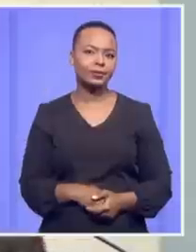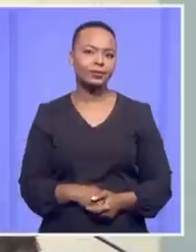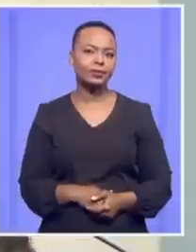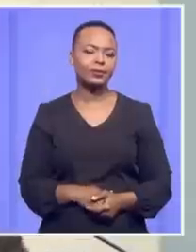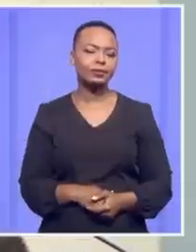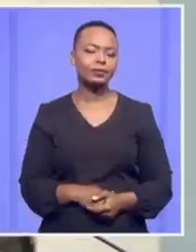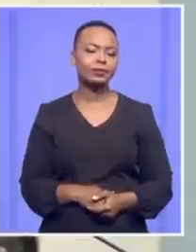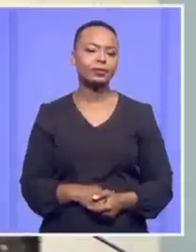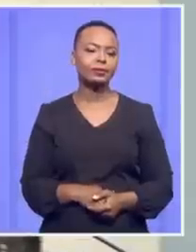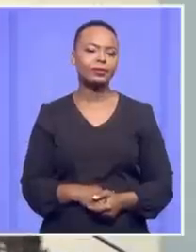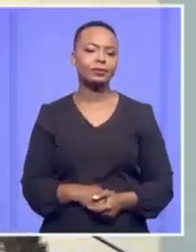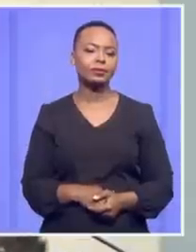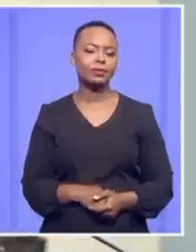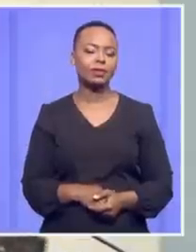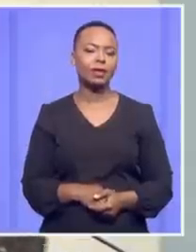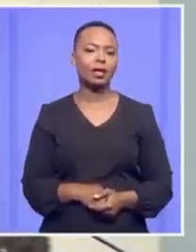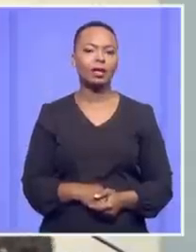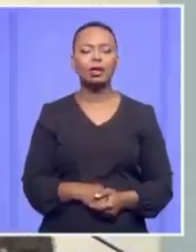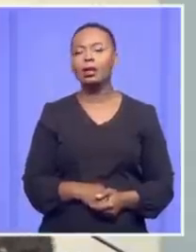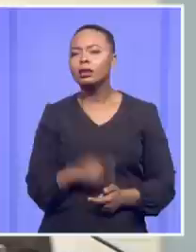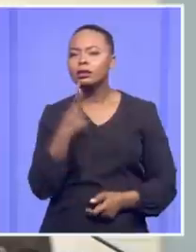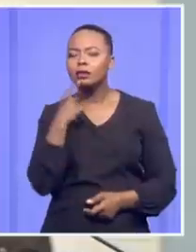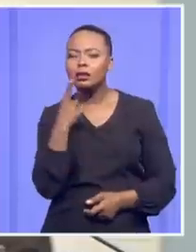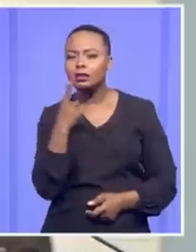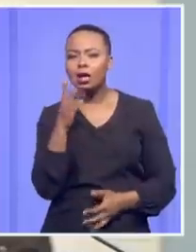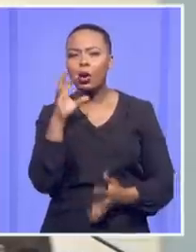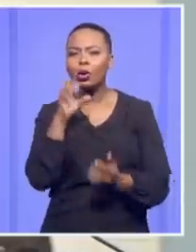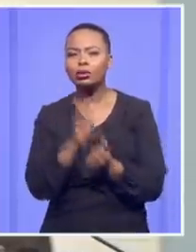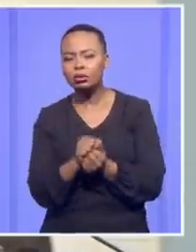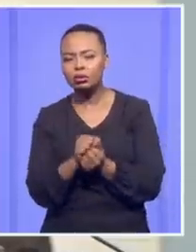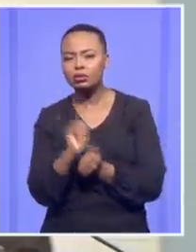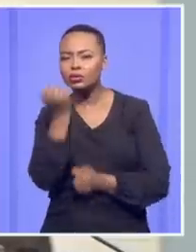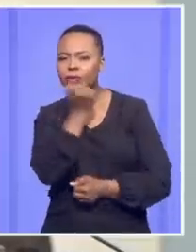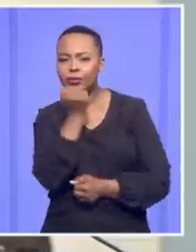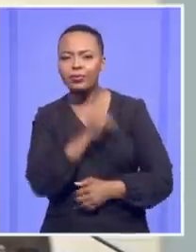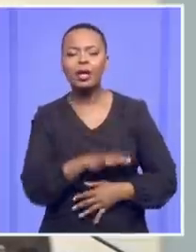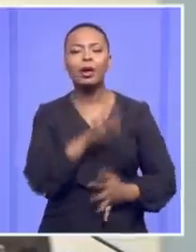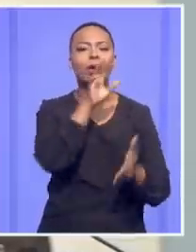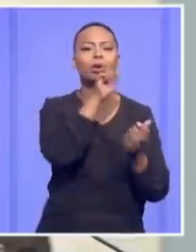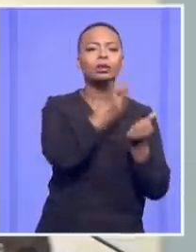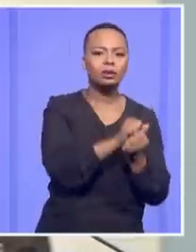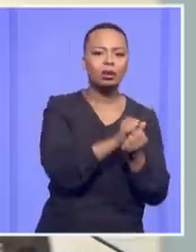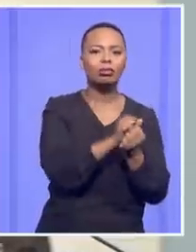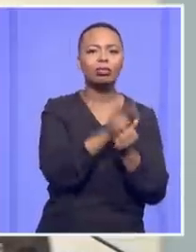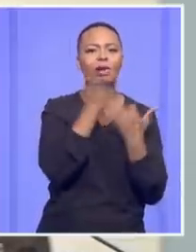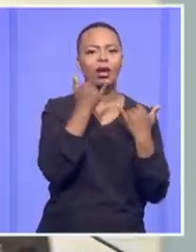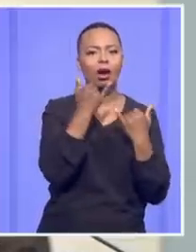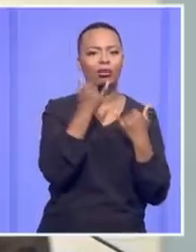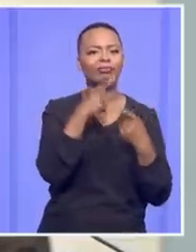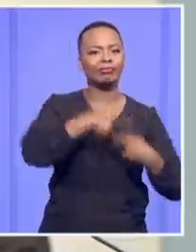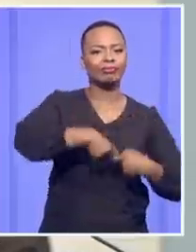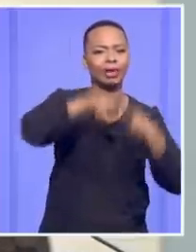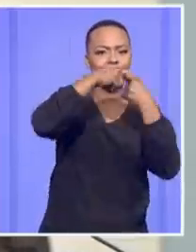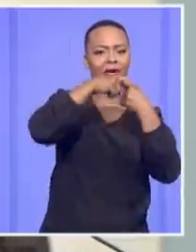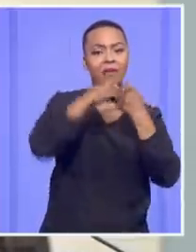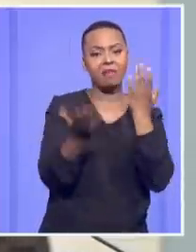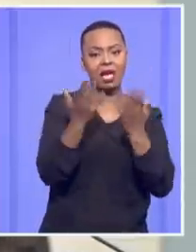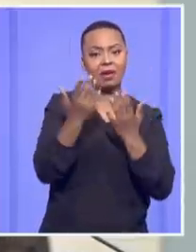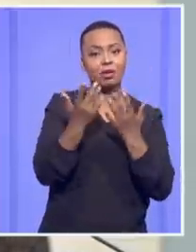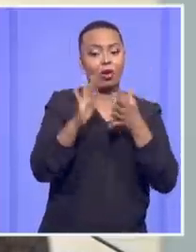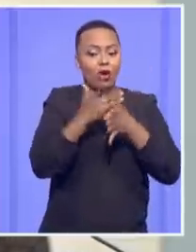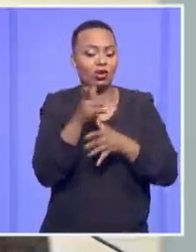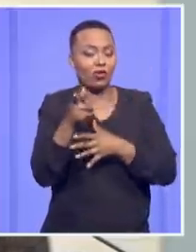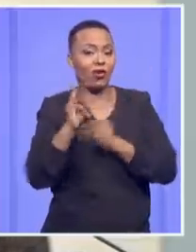It came to the motivation that what? I'm so sorry. came to the conclusion that the motivation for the suspension could have been the investigation. Yes,